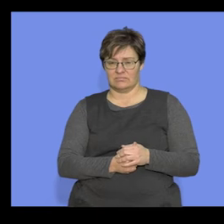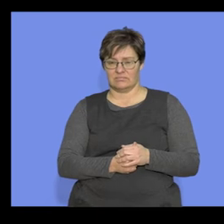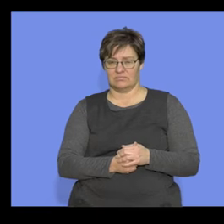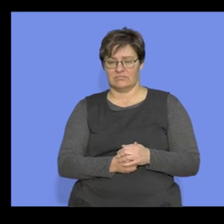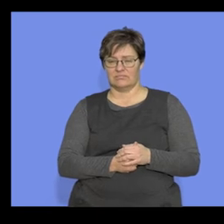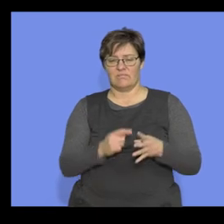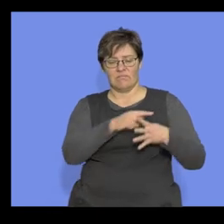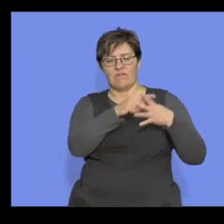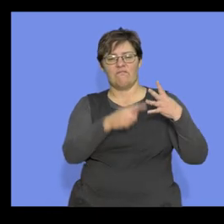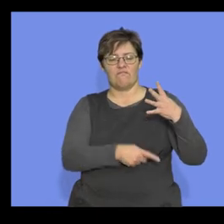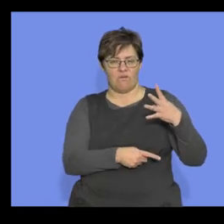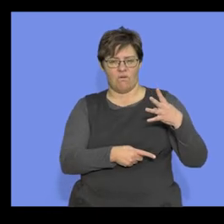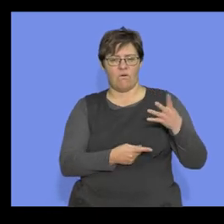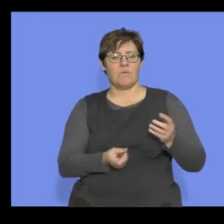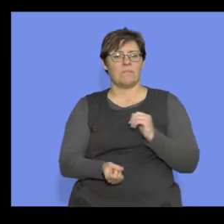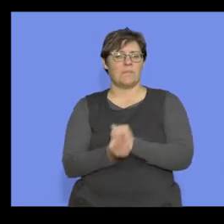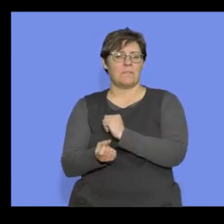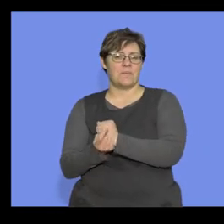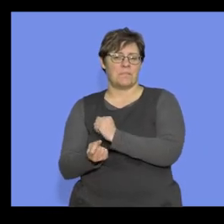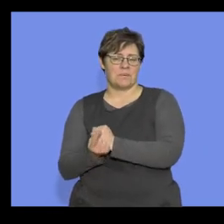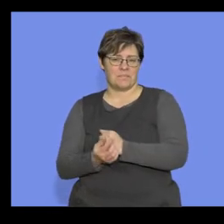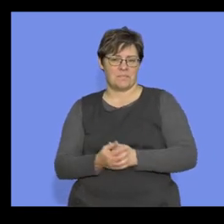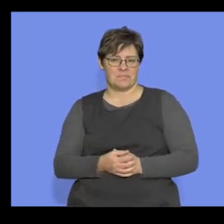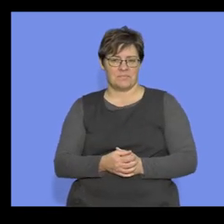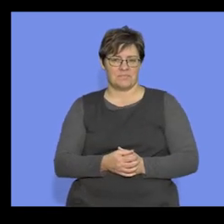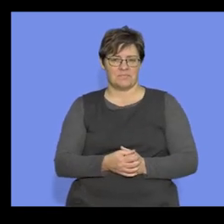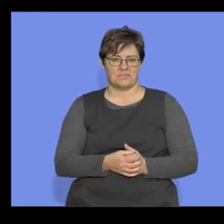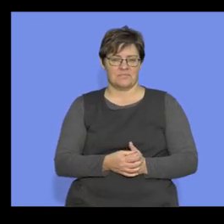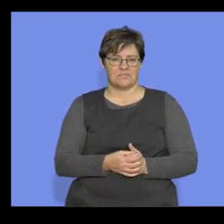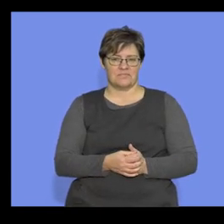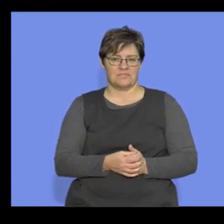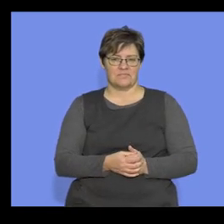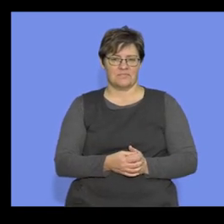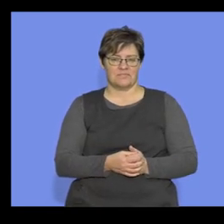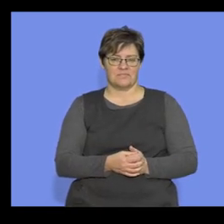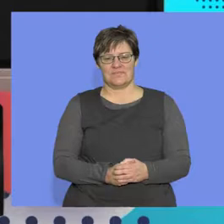Okay, there we go. Those would be the four things that you would come up with.